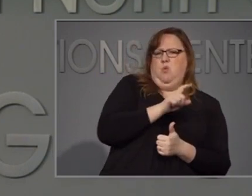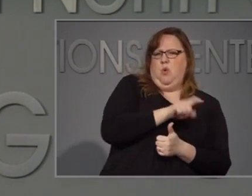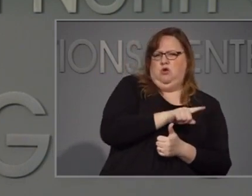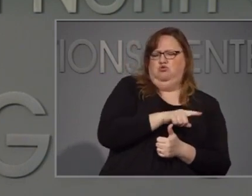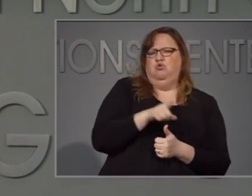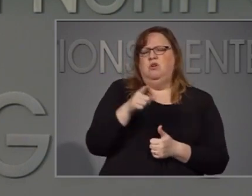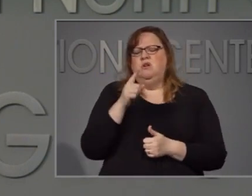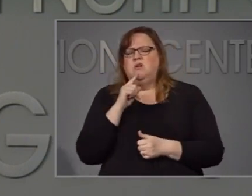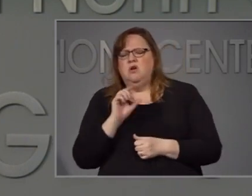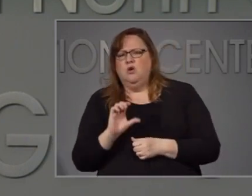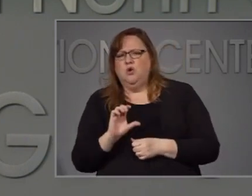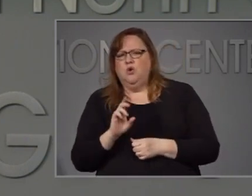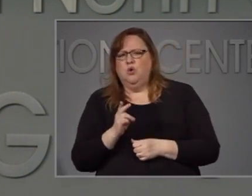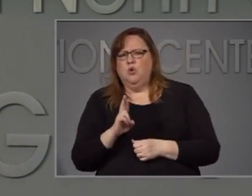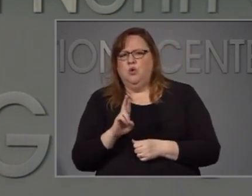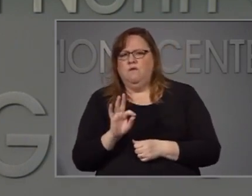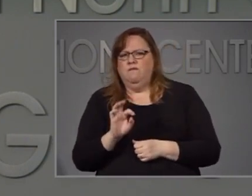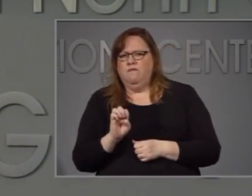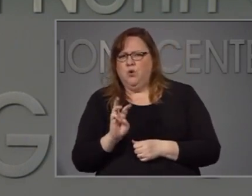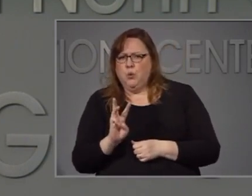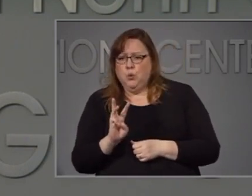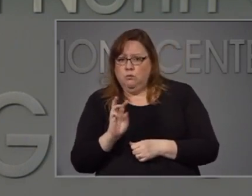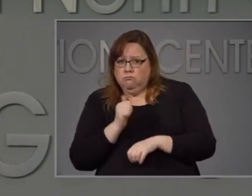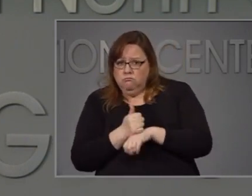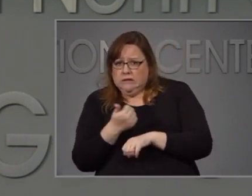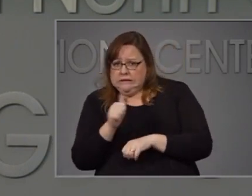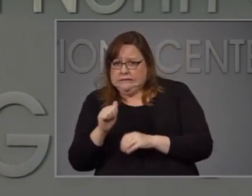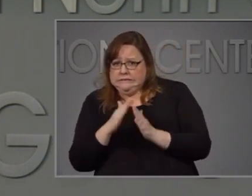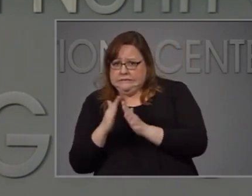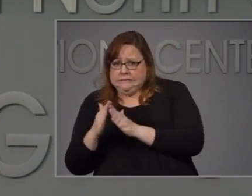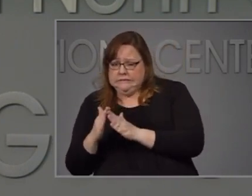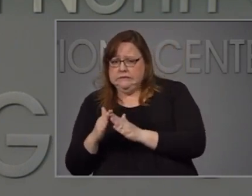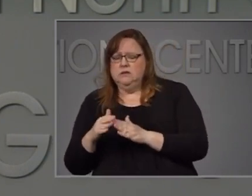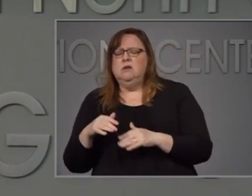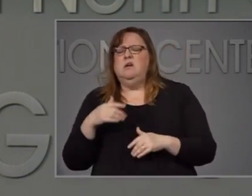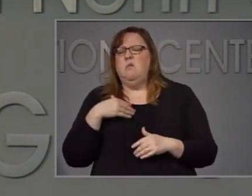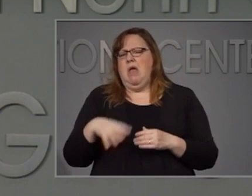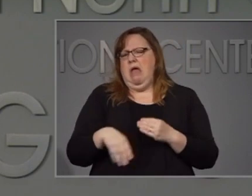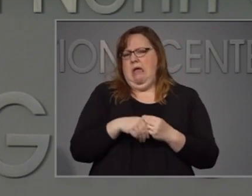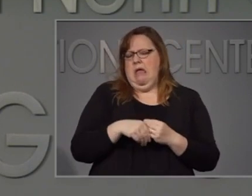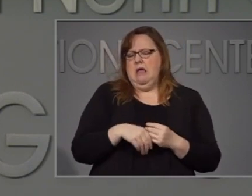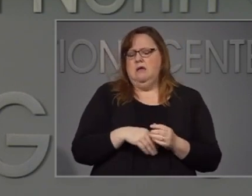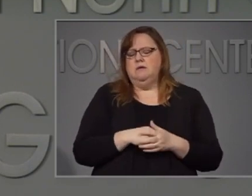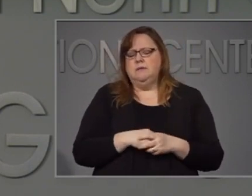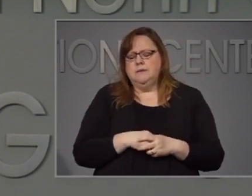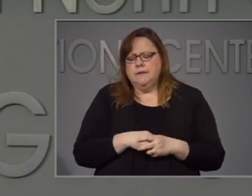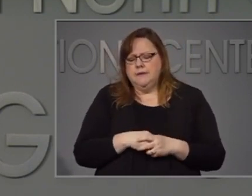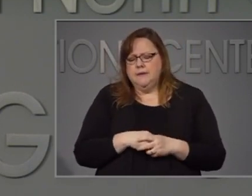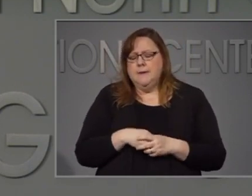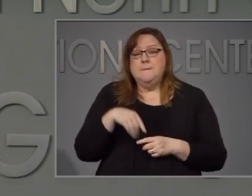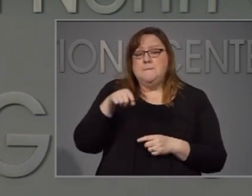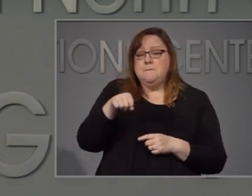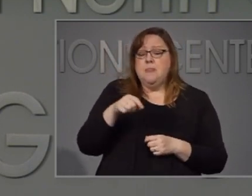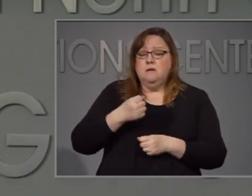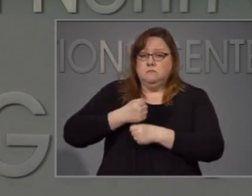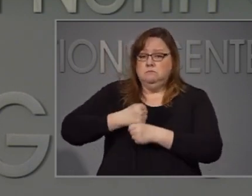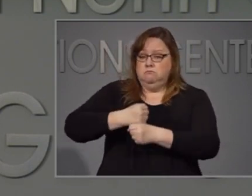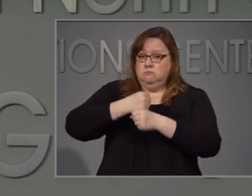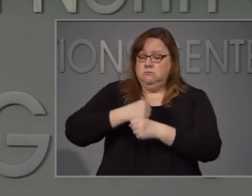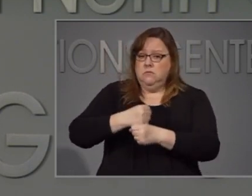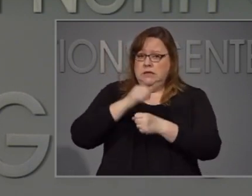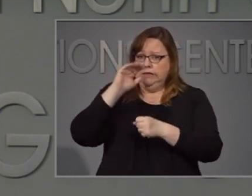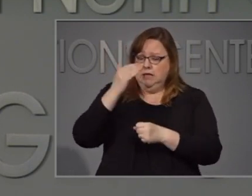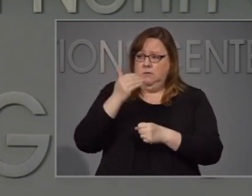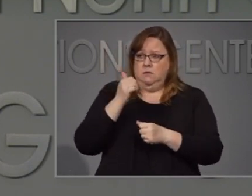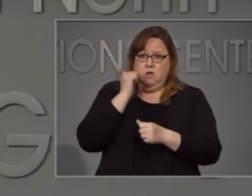be a curfew in effect for any cities, and then also, as it relates to the demonstrators growing for the protests each